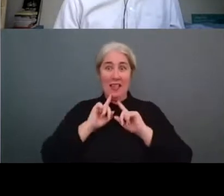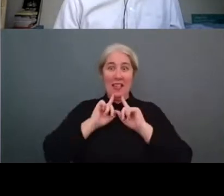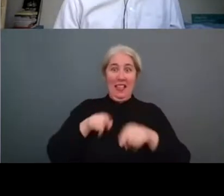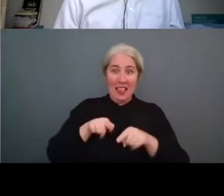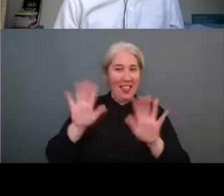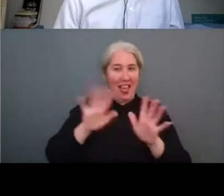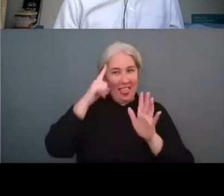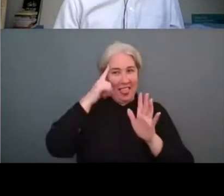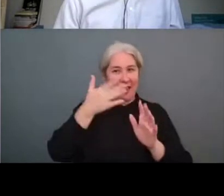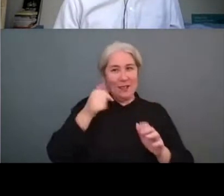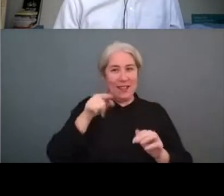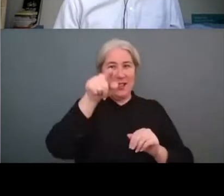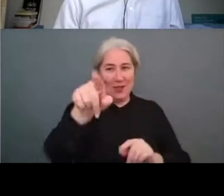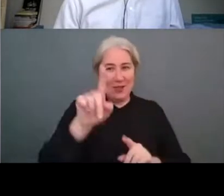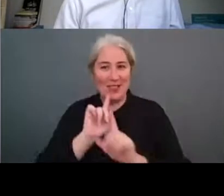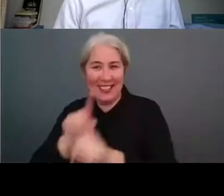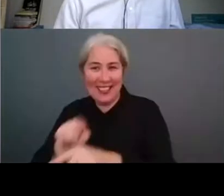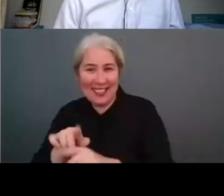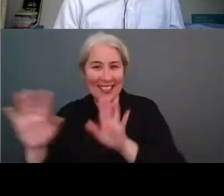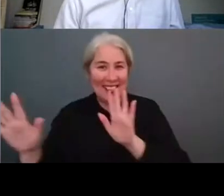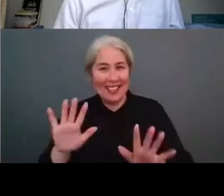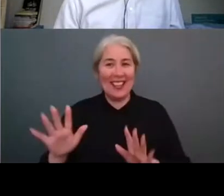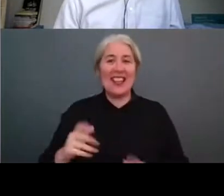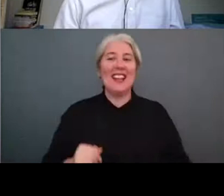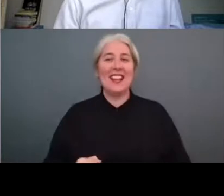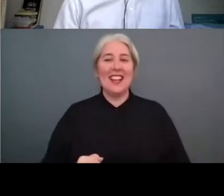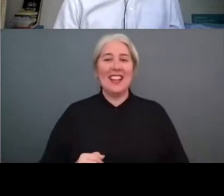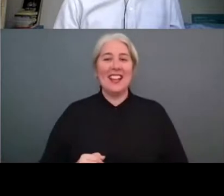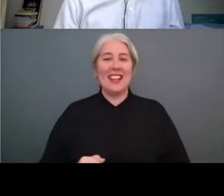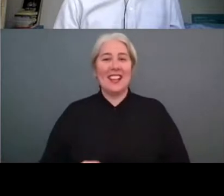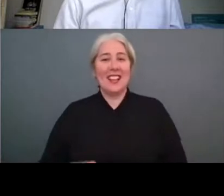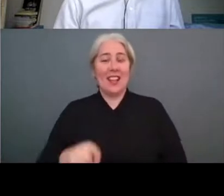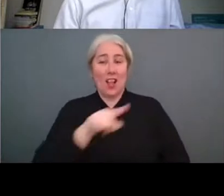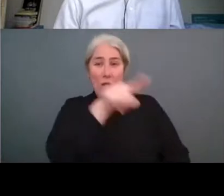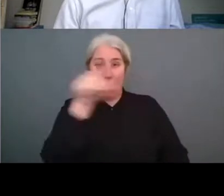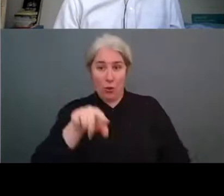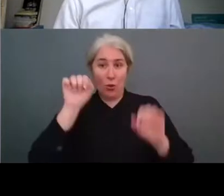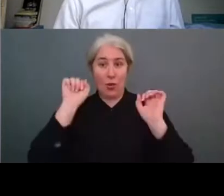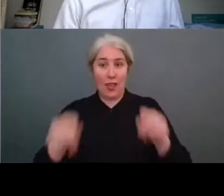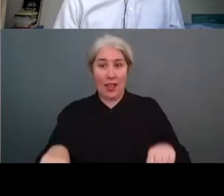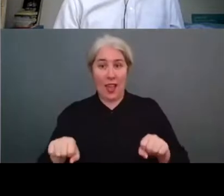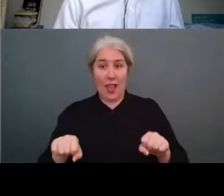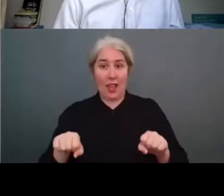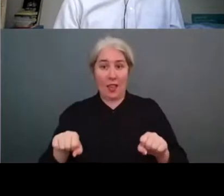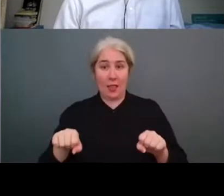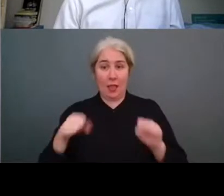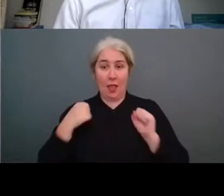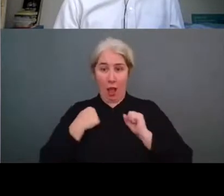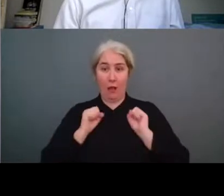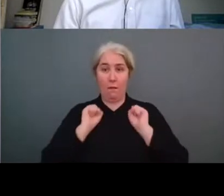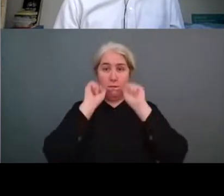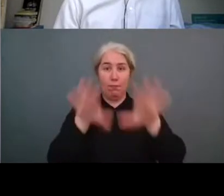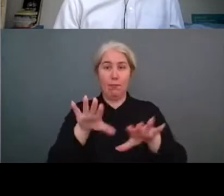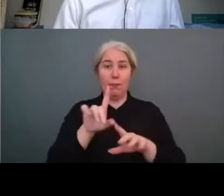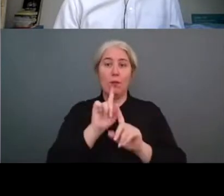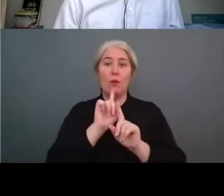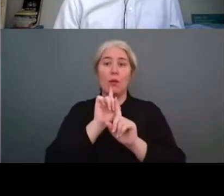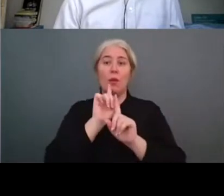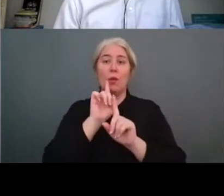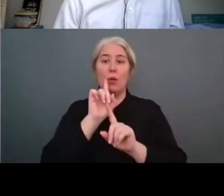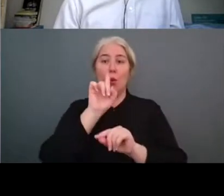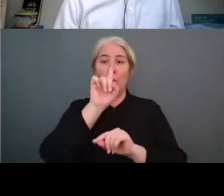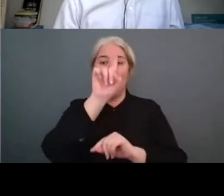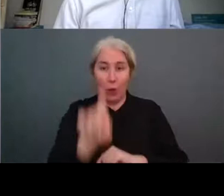and uh so feel free to answer the question you can like create discussions as well i think the question that we